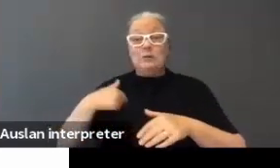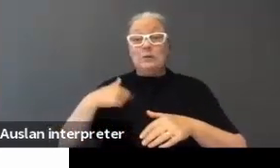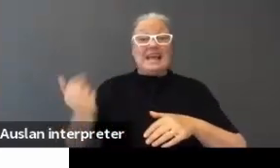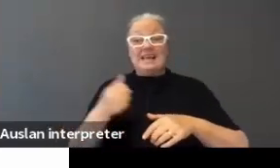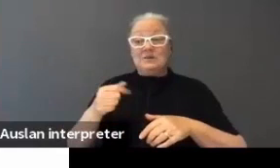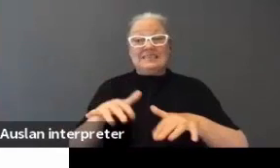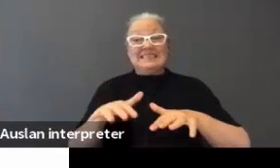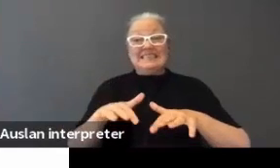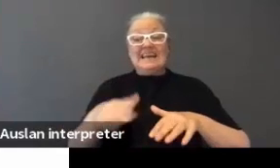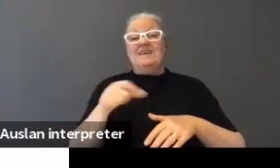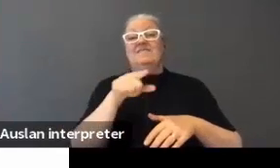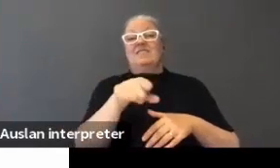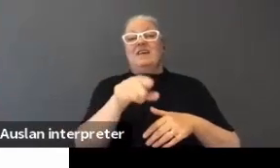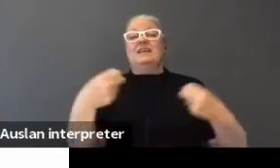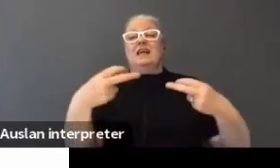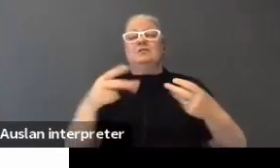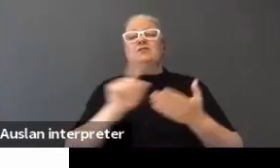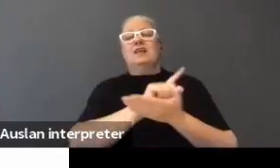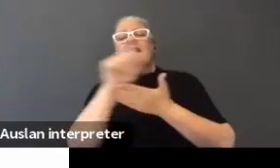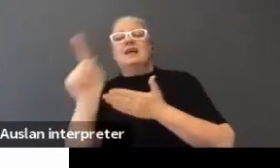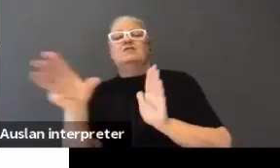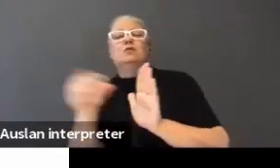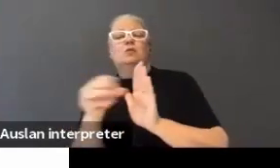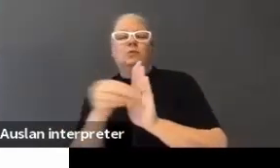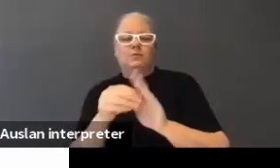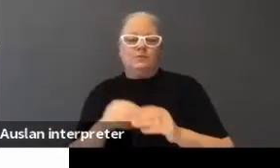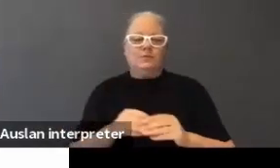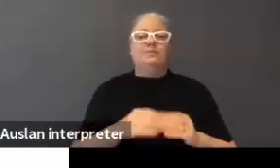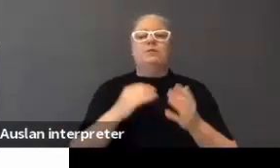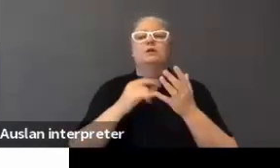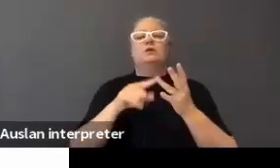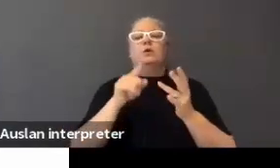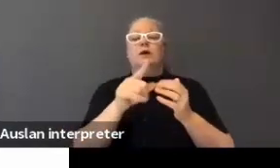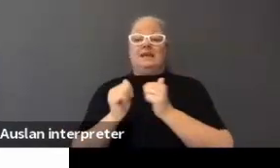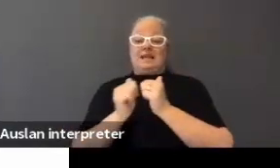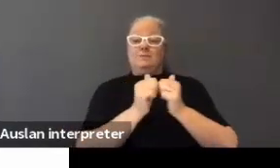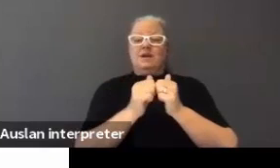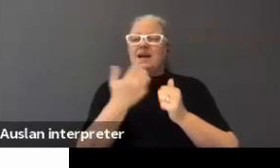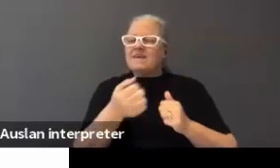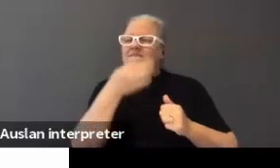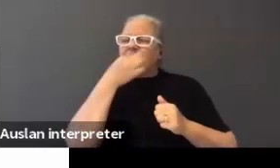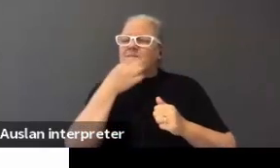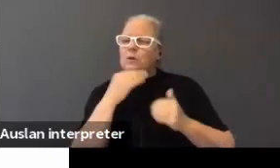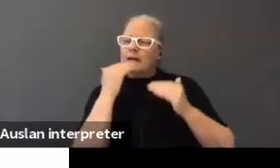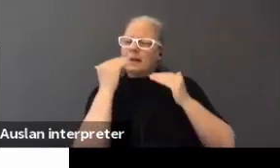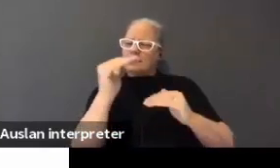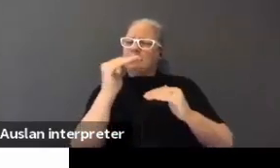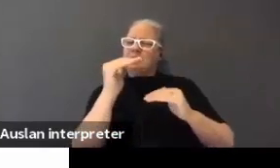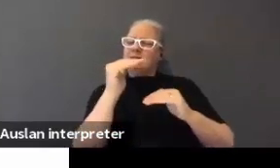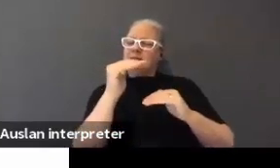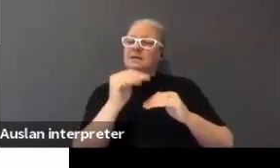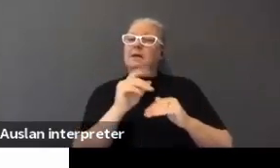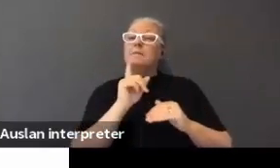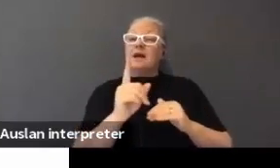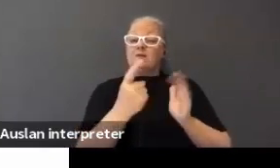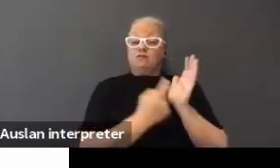captions later. So, Collaborate has a few limitations in that way, but you can enter real